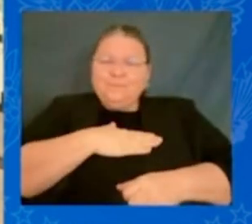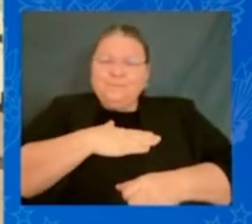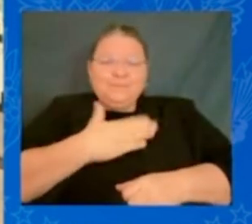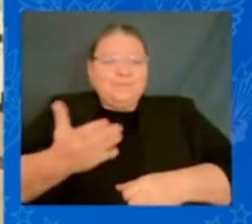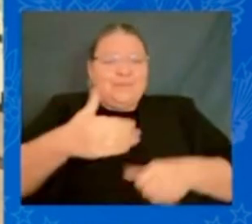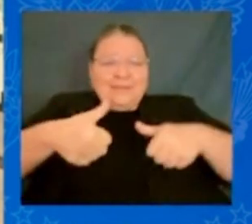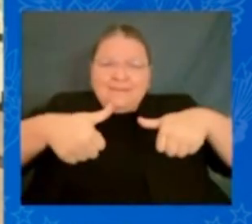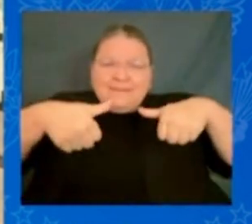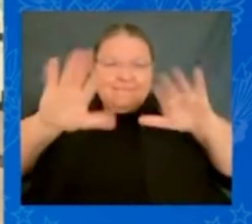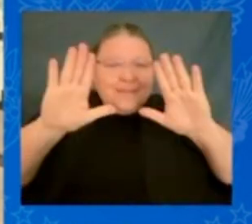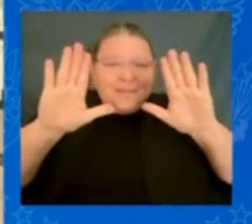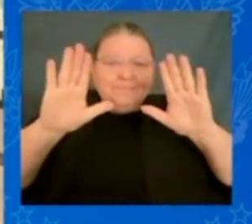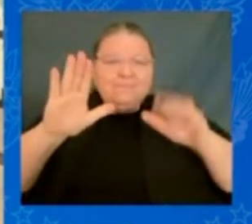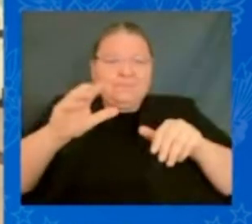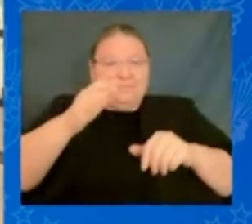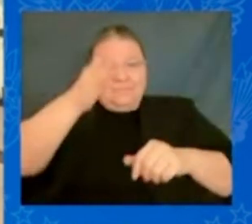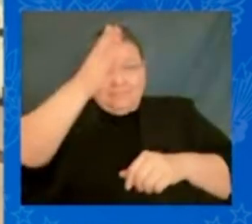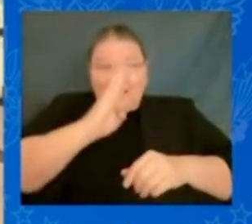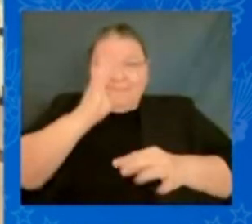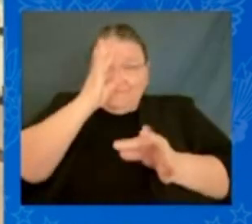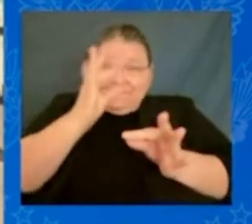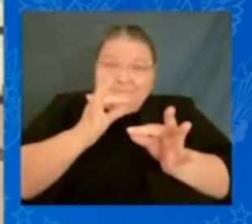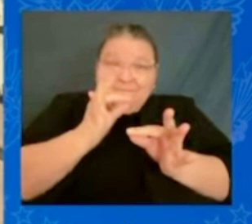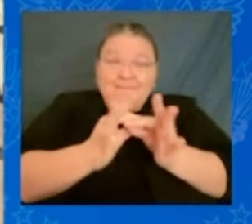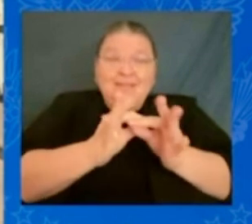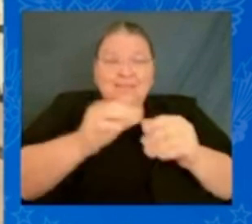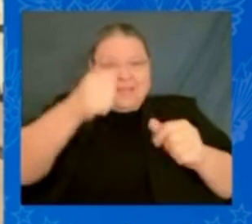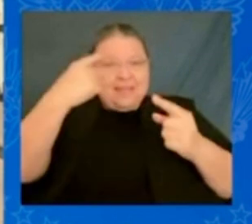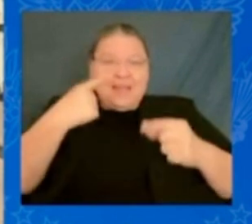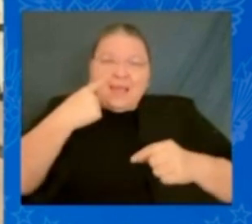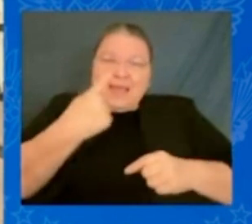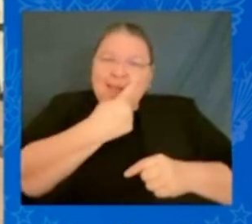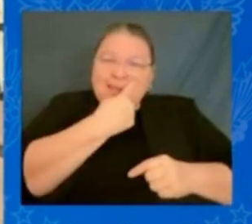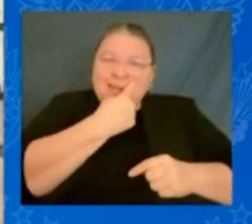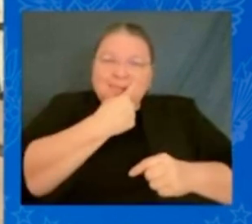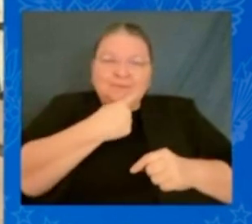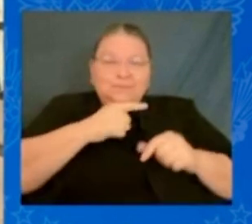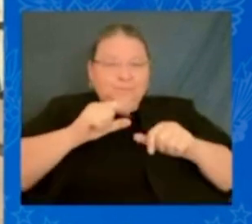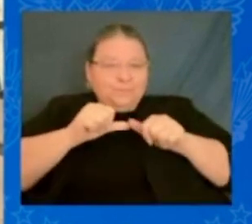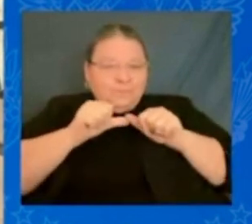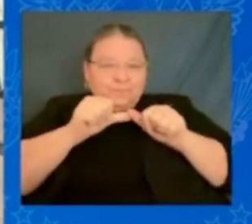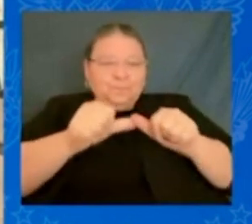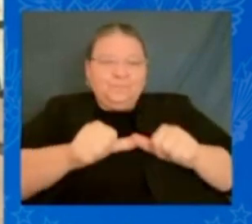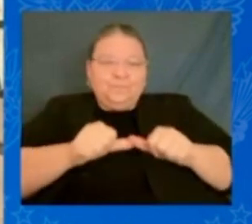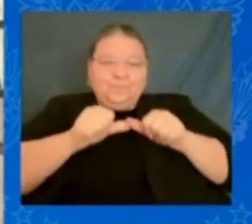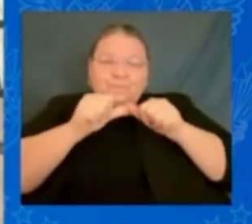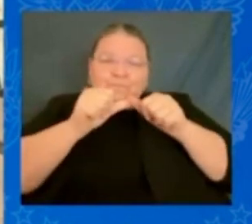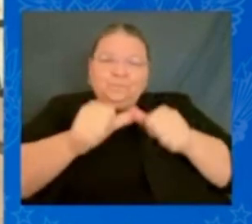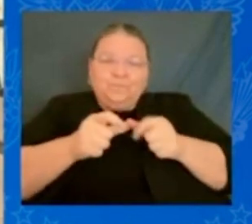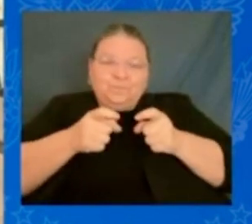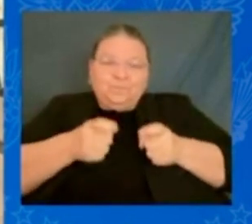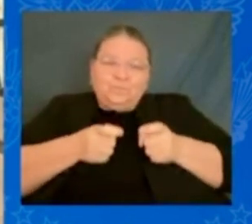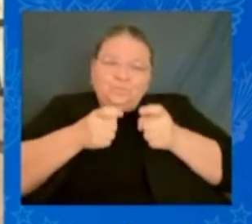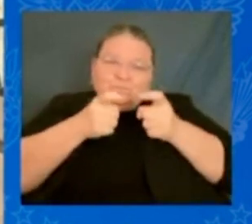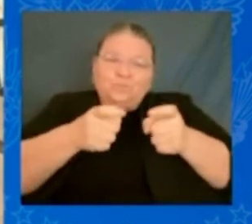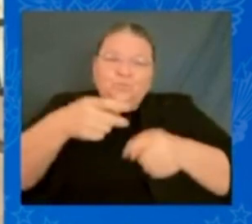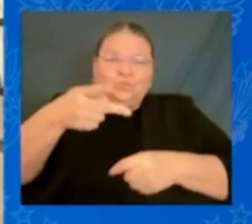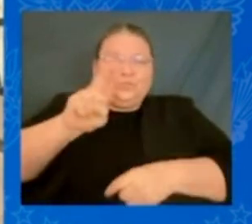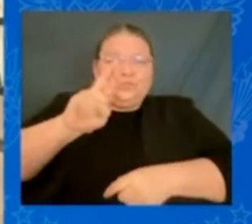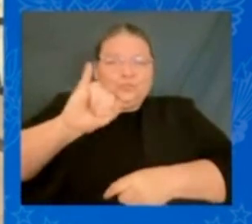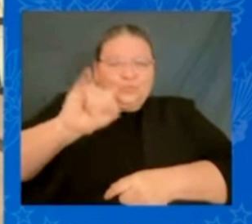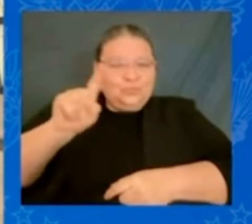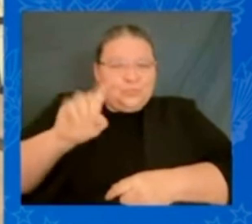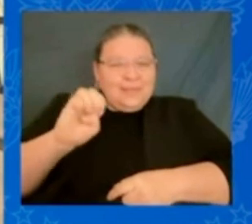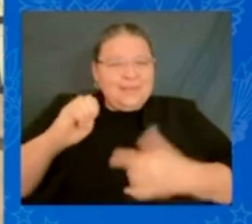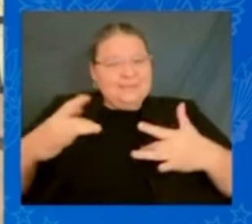and keep our eyes on the prize I'm so excited that this president is here to